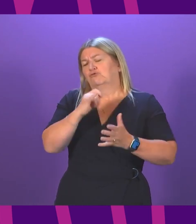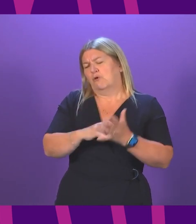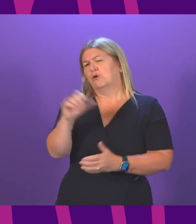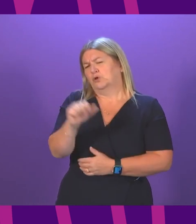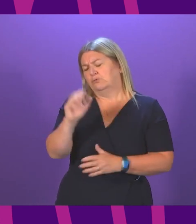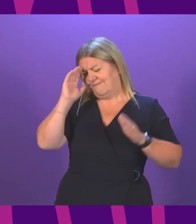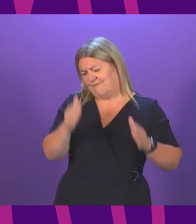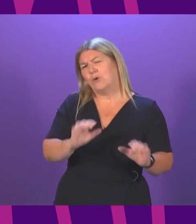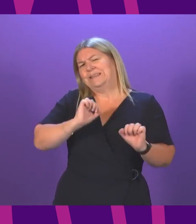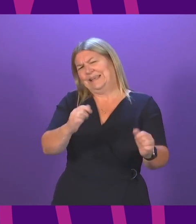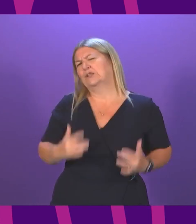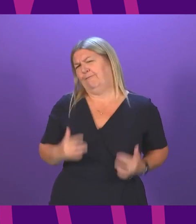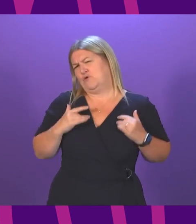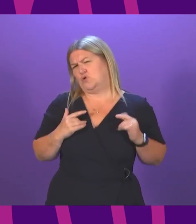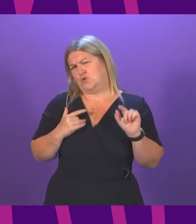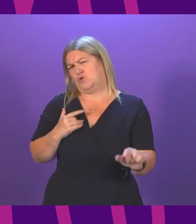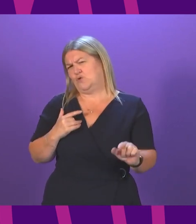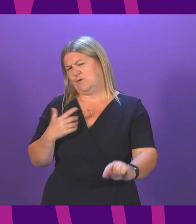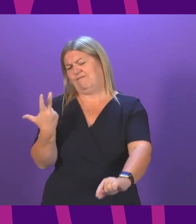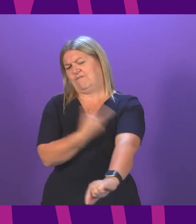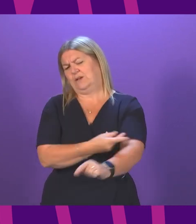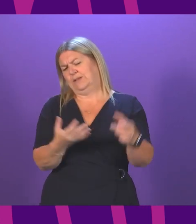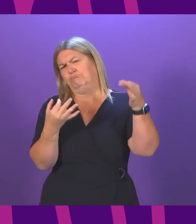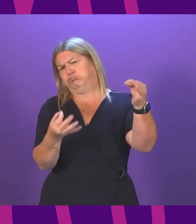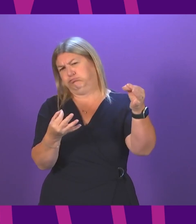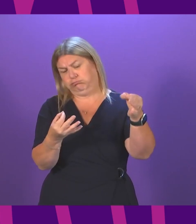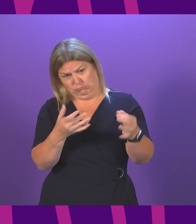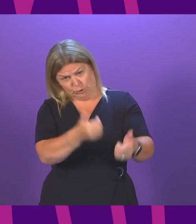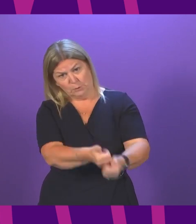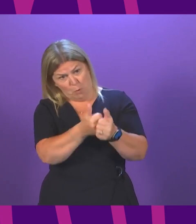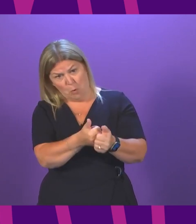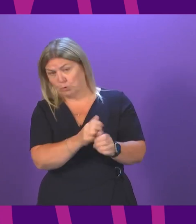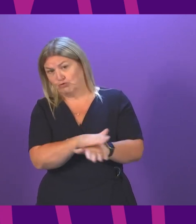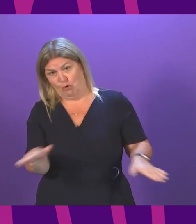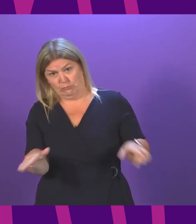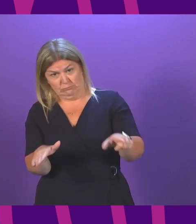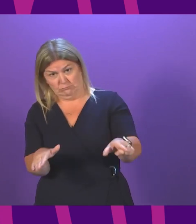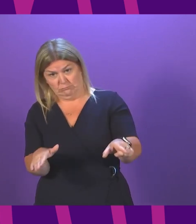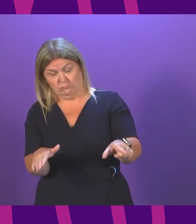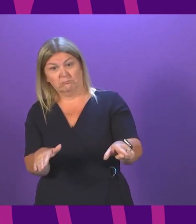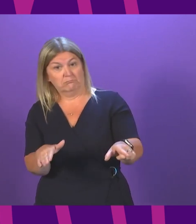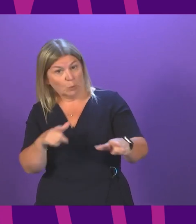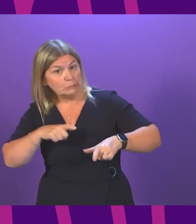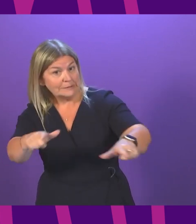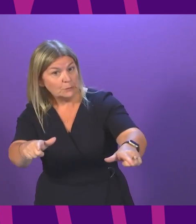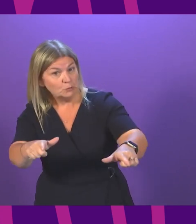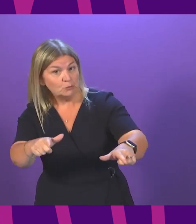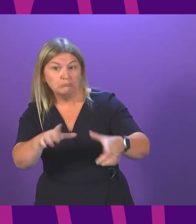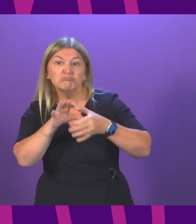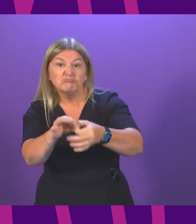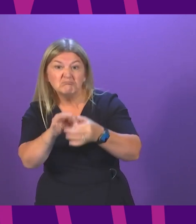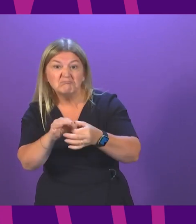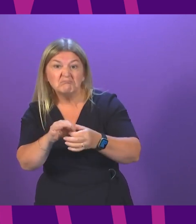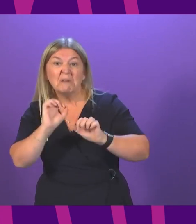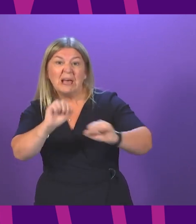what his view on vaccine certification is, whether he supports it or opposes it, or whether he's going to continue simply to engage in the